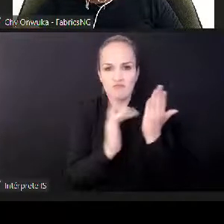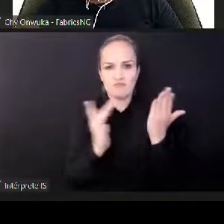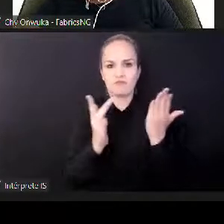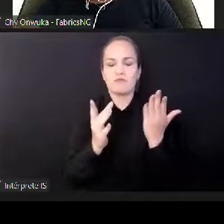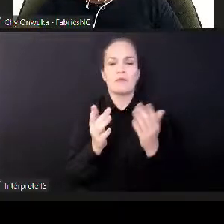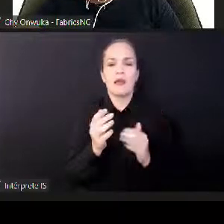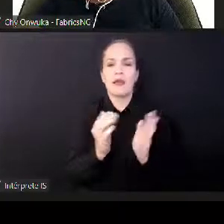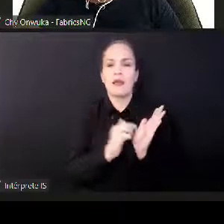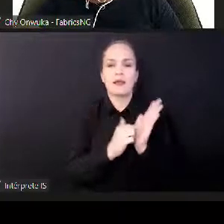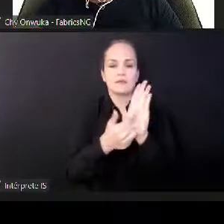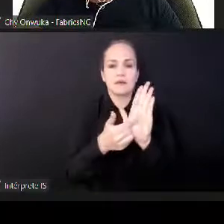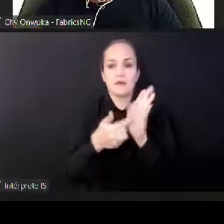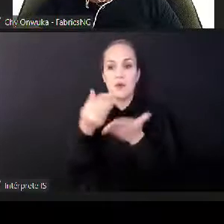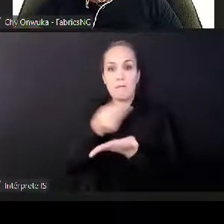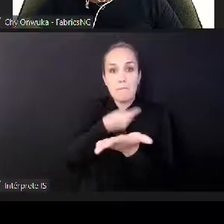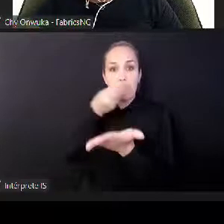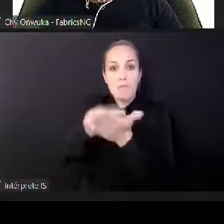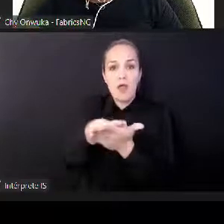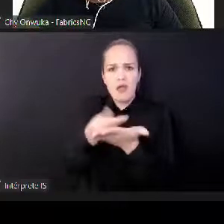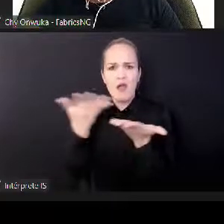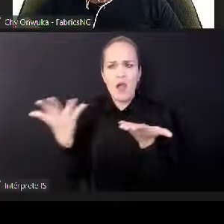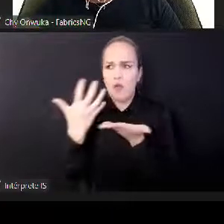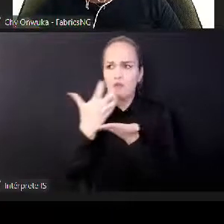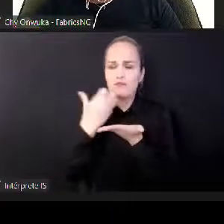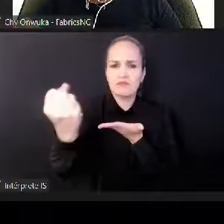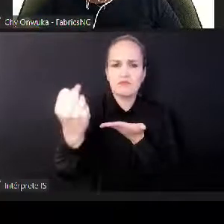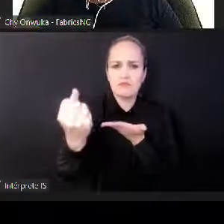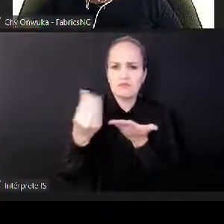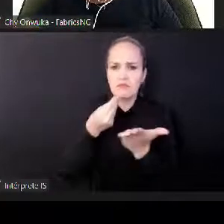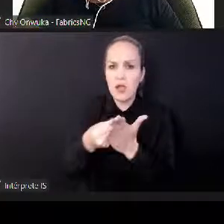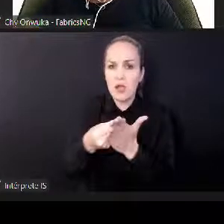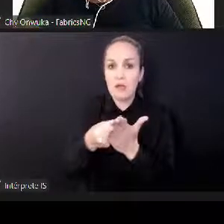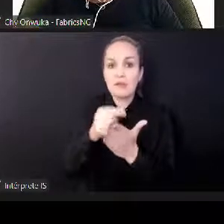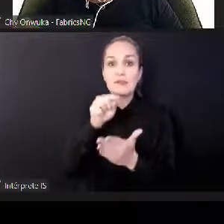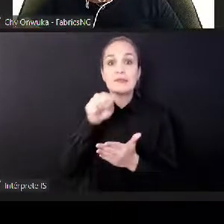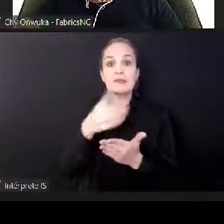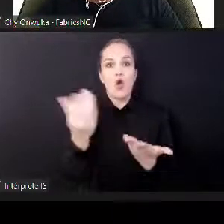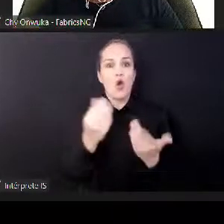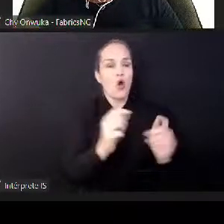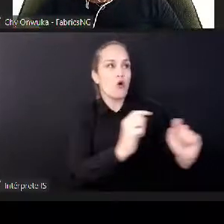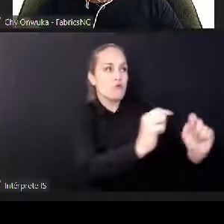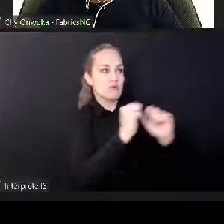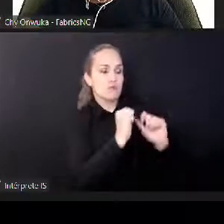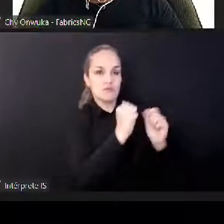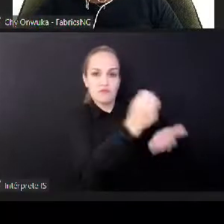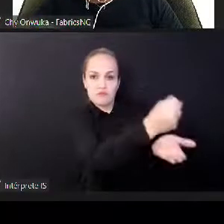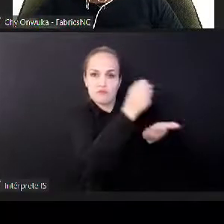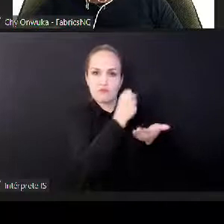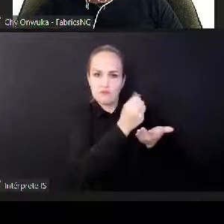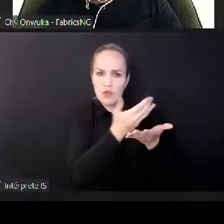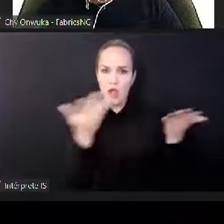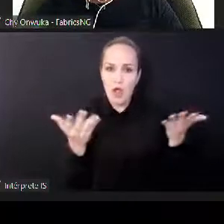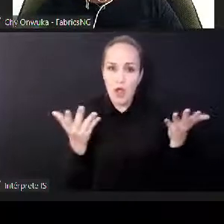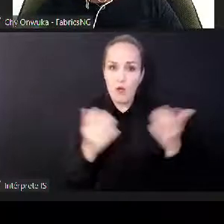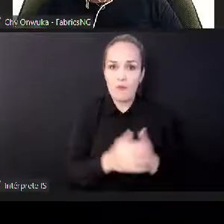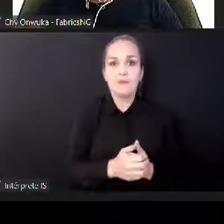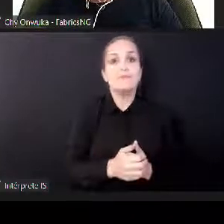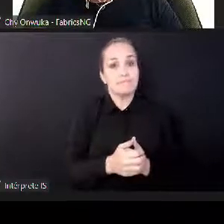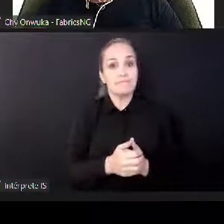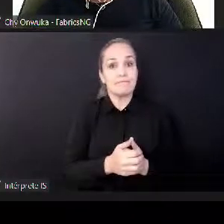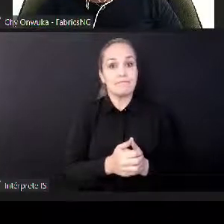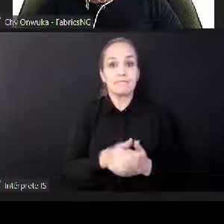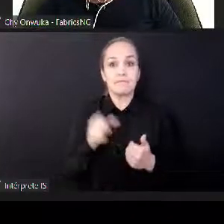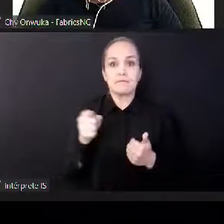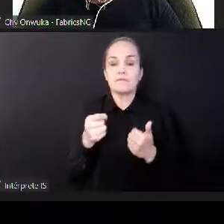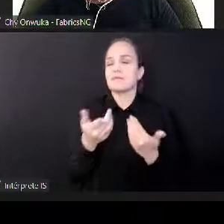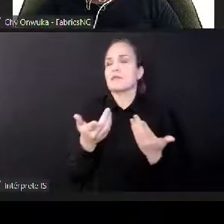media is consumed, how creative products are consumed, they're consumed on micropayments basis. And we do